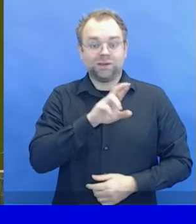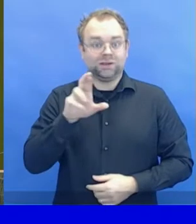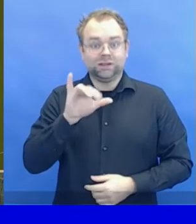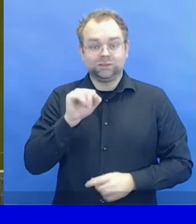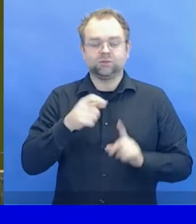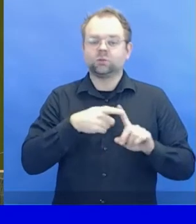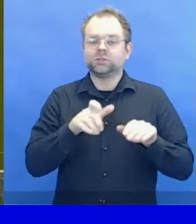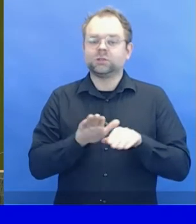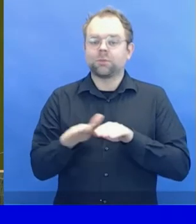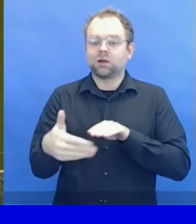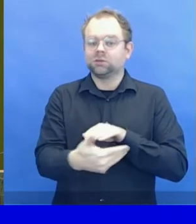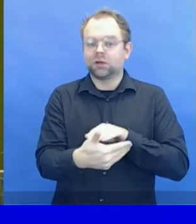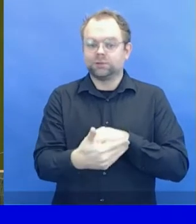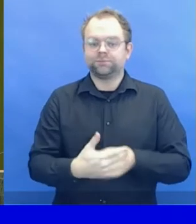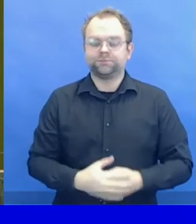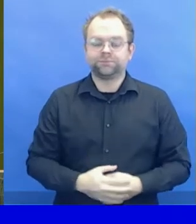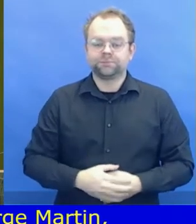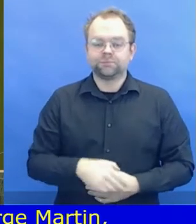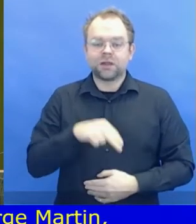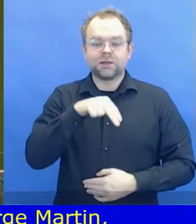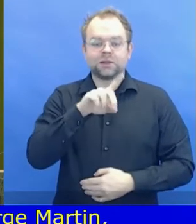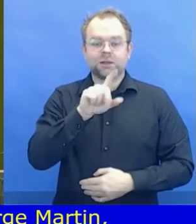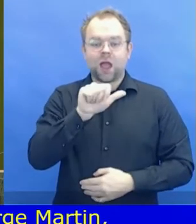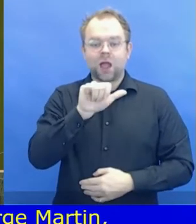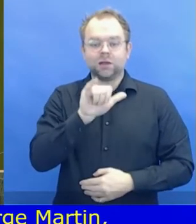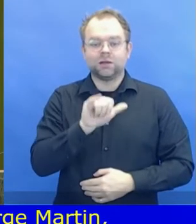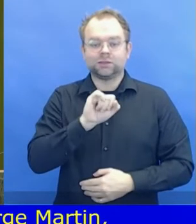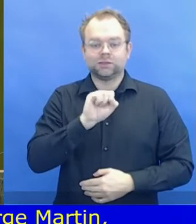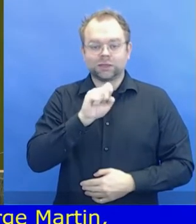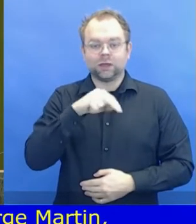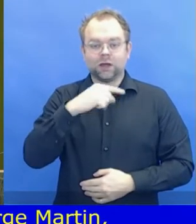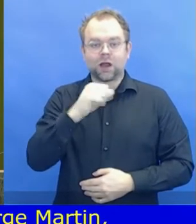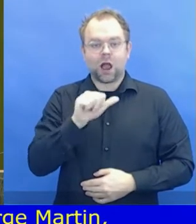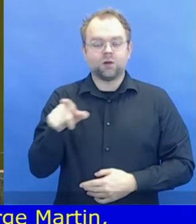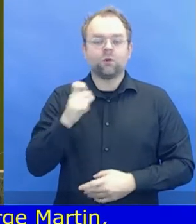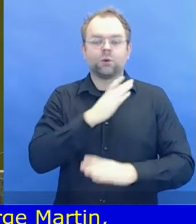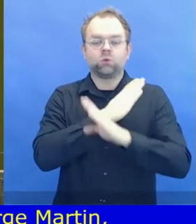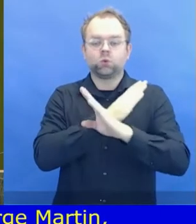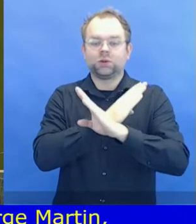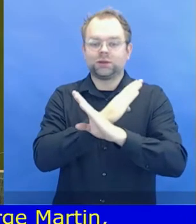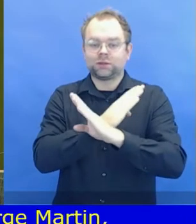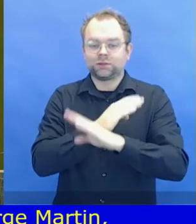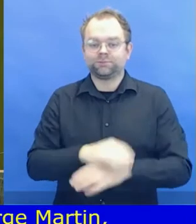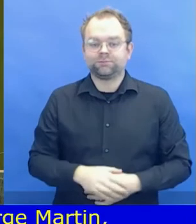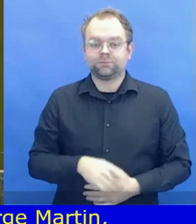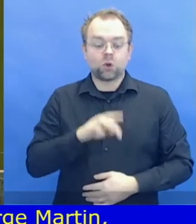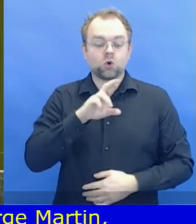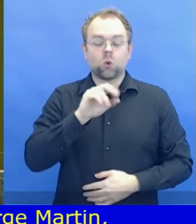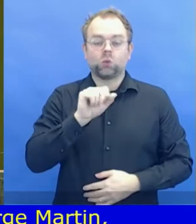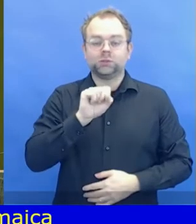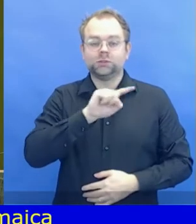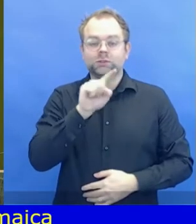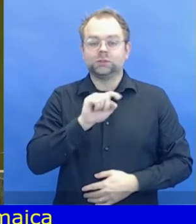of Poland, Ms. Julia Sakuk from Ukraine,